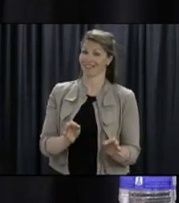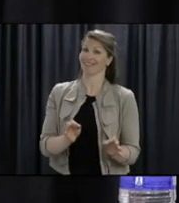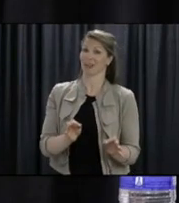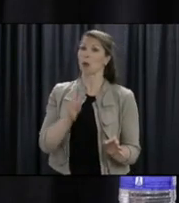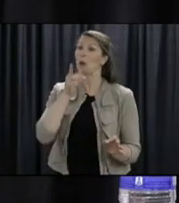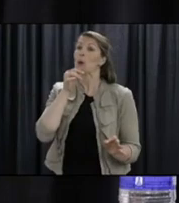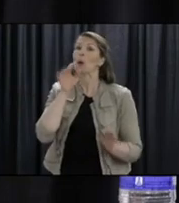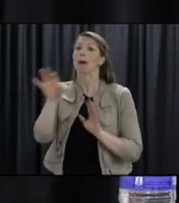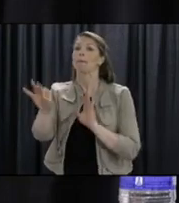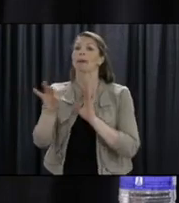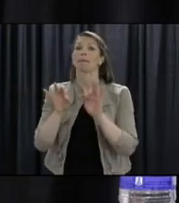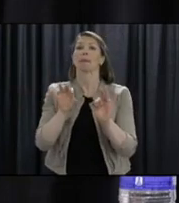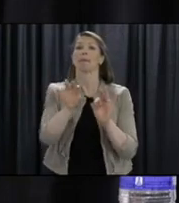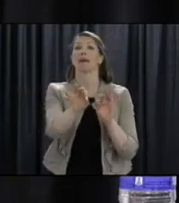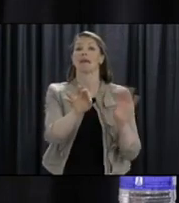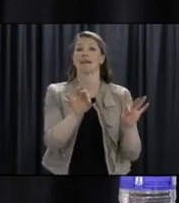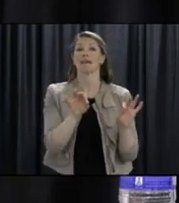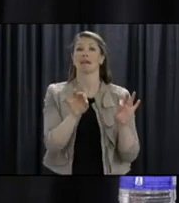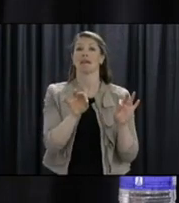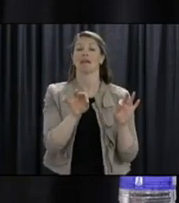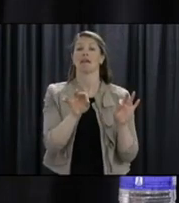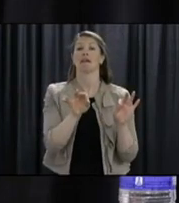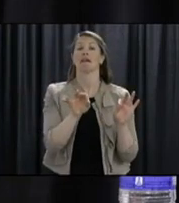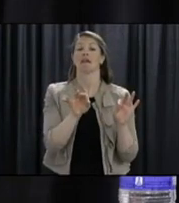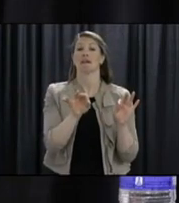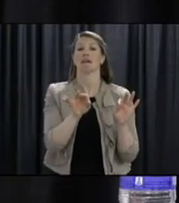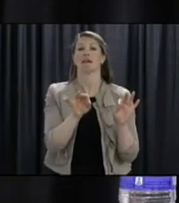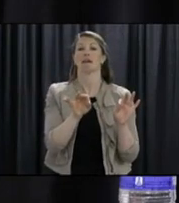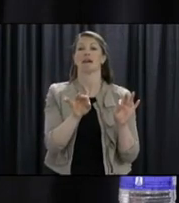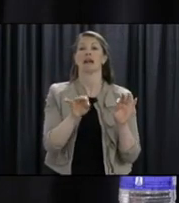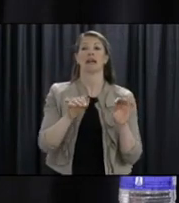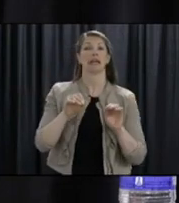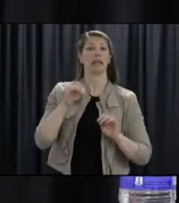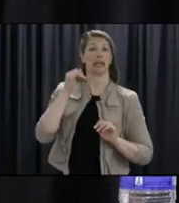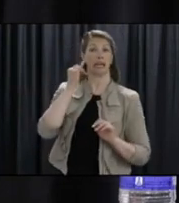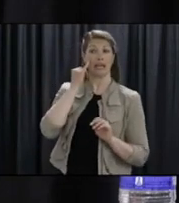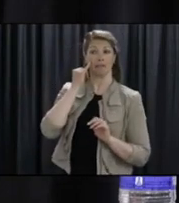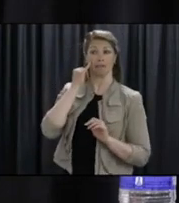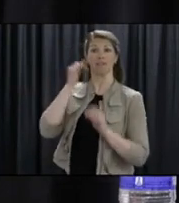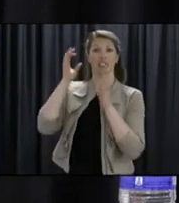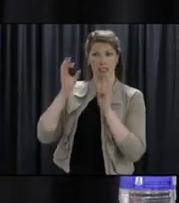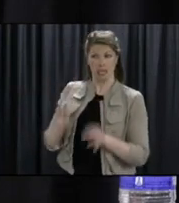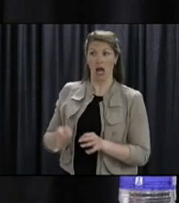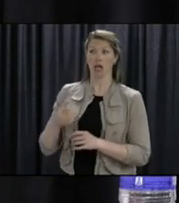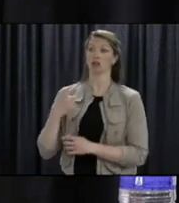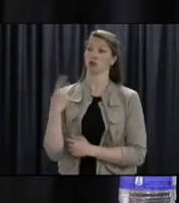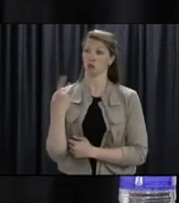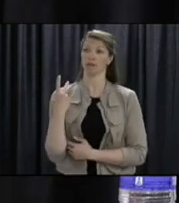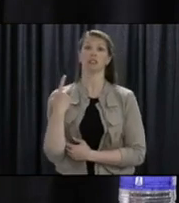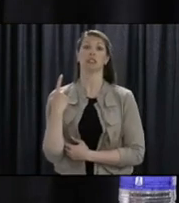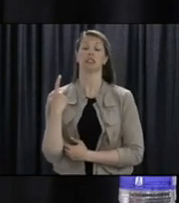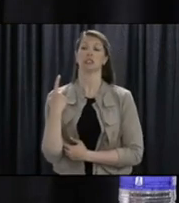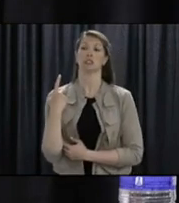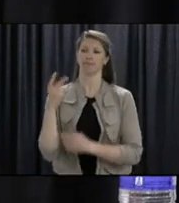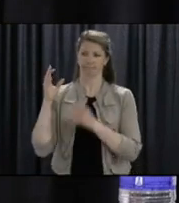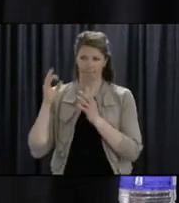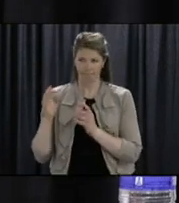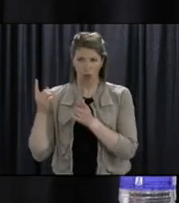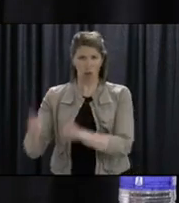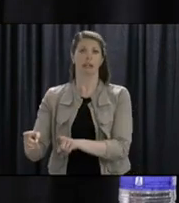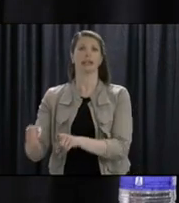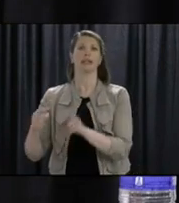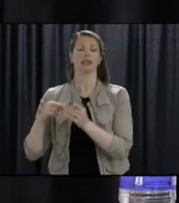But you do have to remember that once those changes or once those decisions are made, they really should not change. So